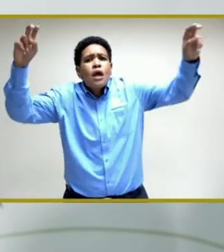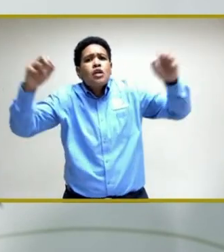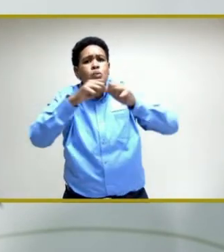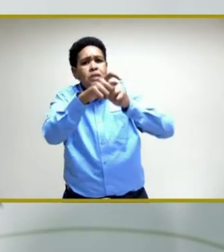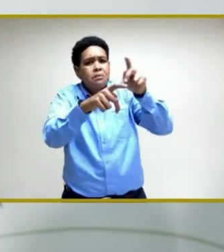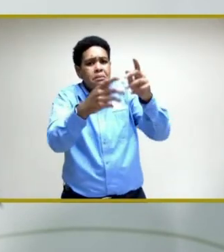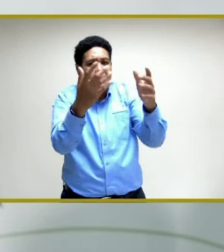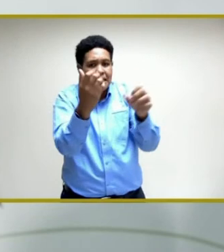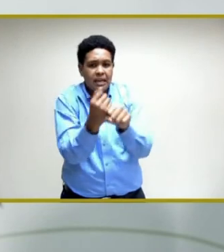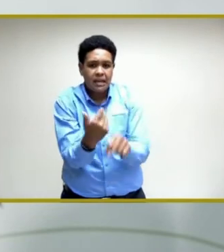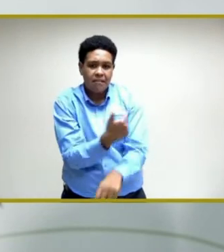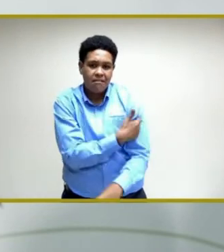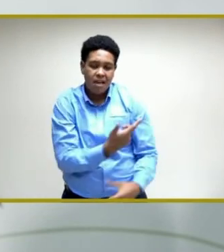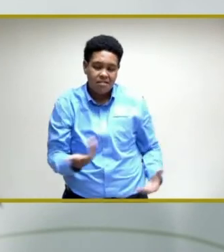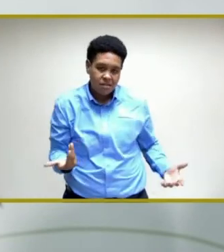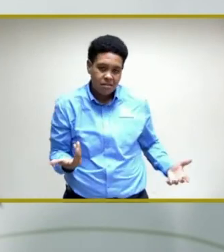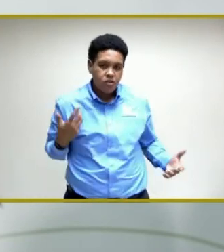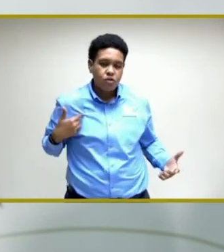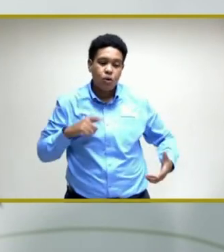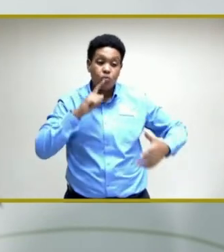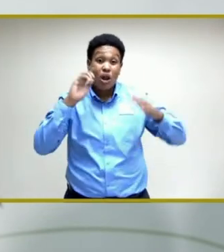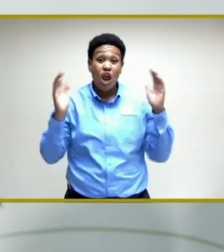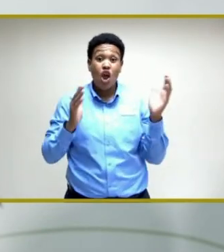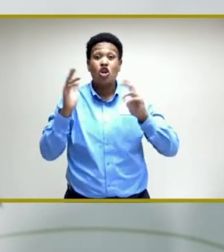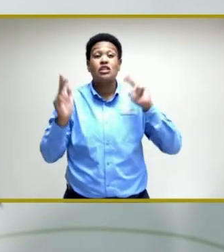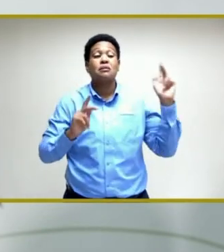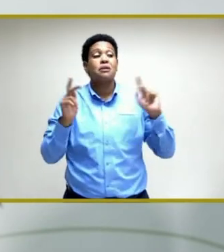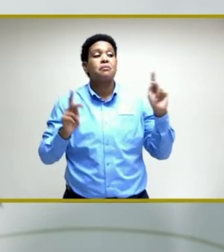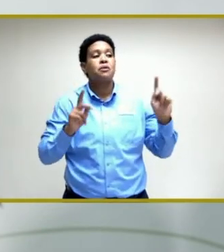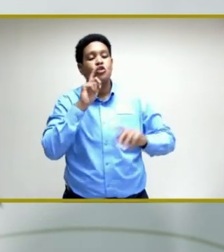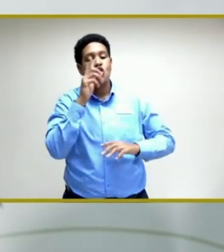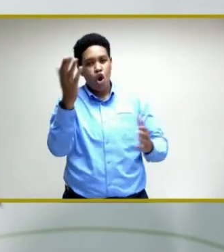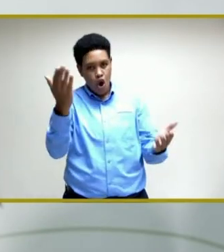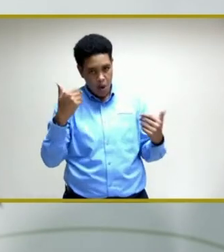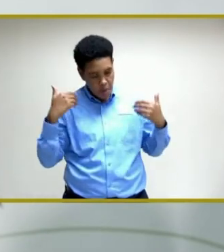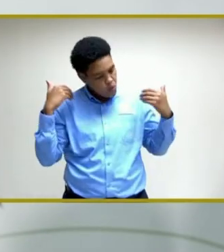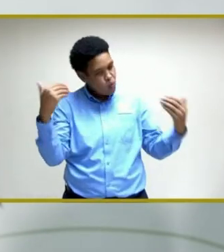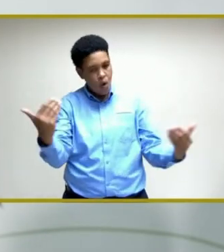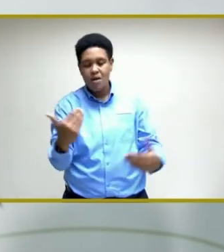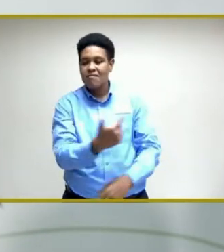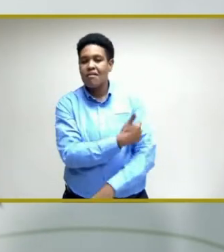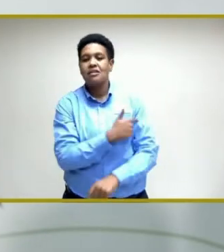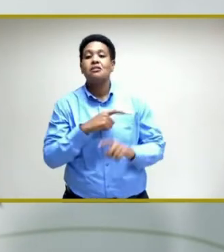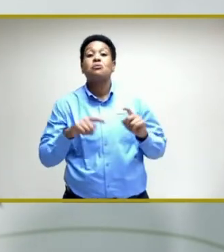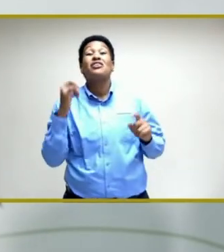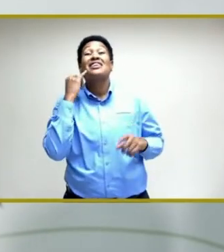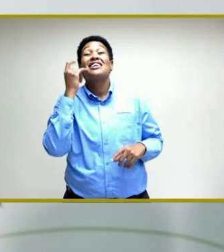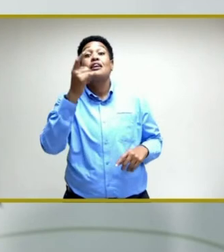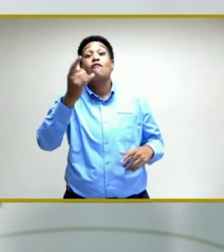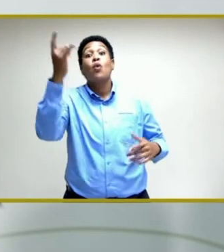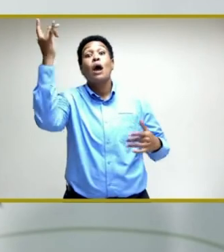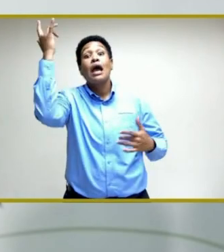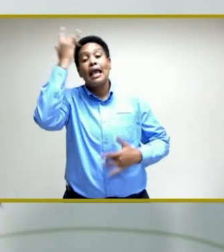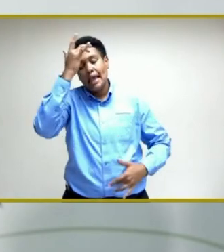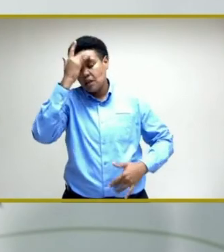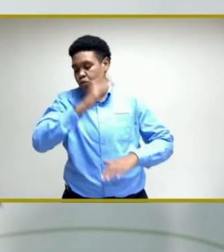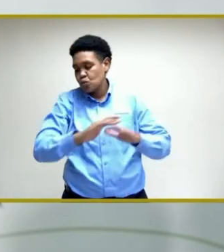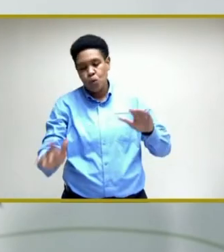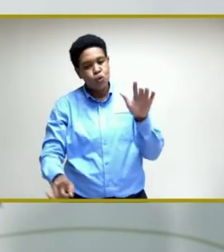the vaccine. So, we encourage persons to come out and take the vaccine. However, if you are ill,